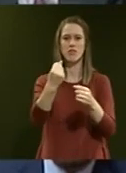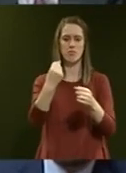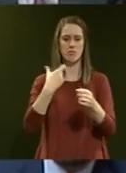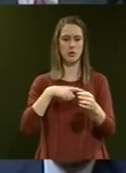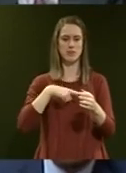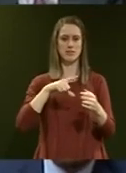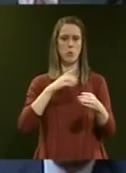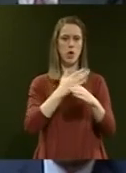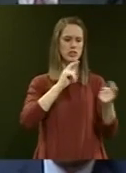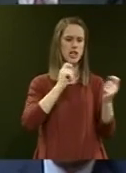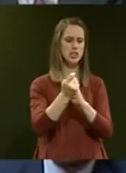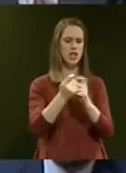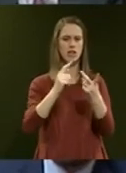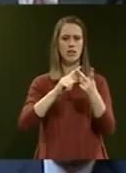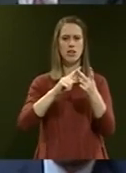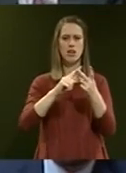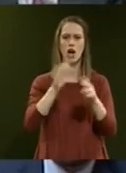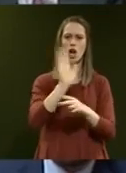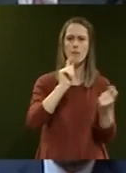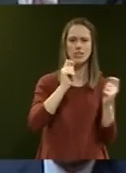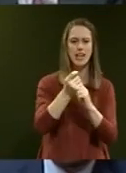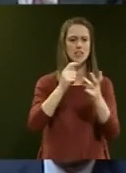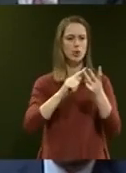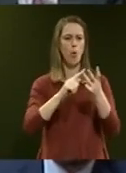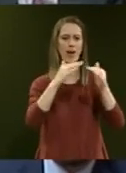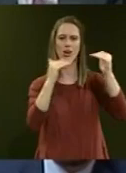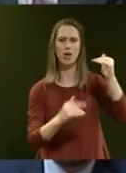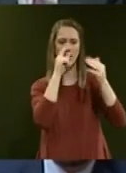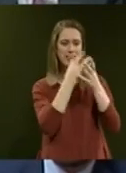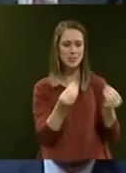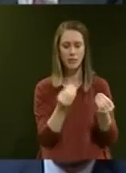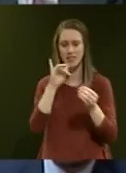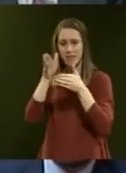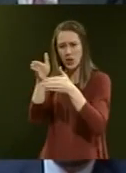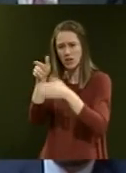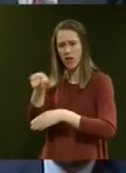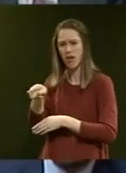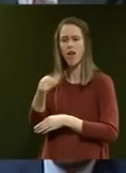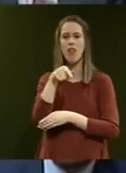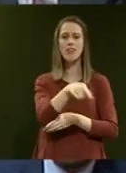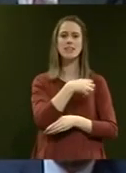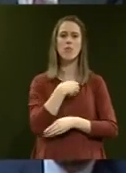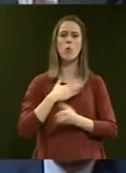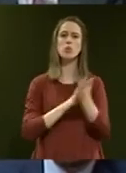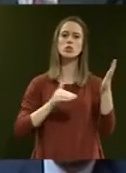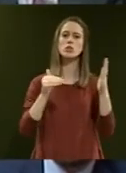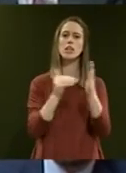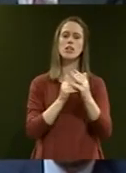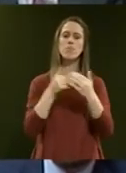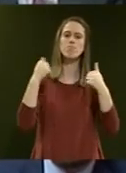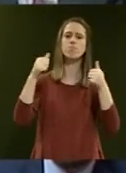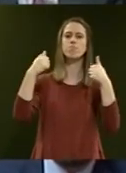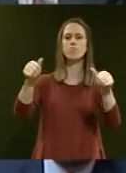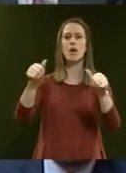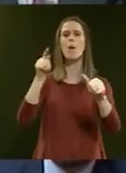changing world of work, mitigate climate change or address inequality. Mr Speaker, this Government wants a country that is prosperous